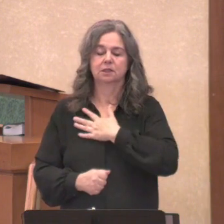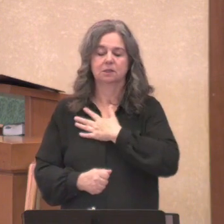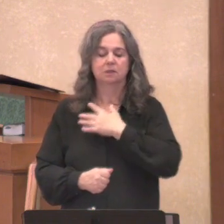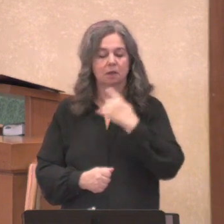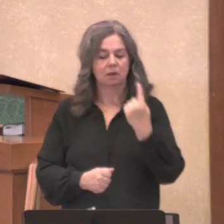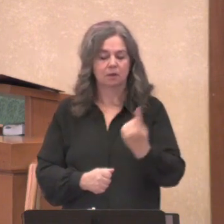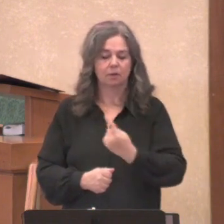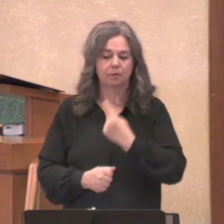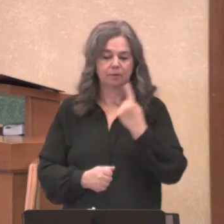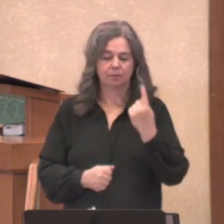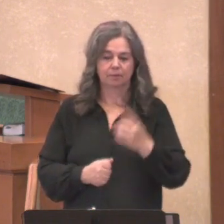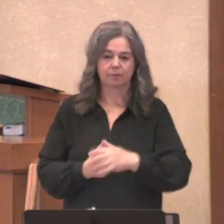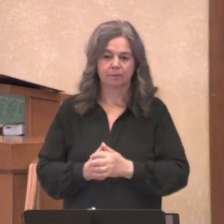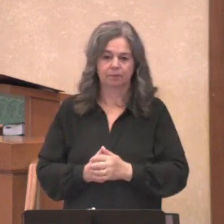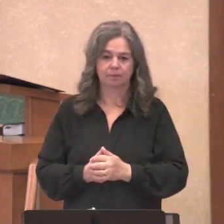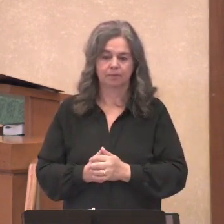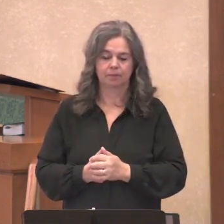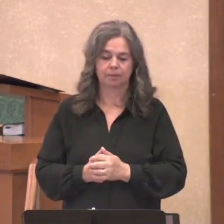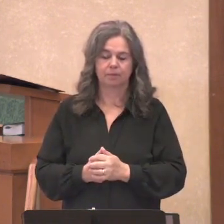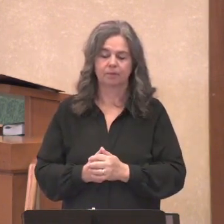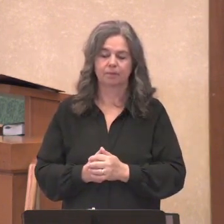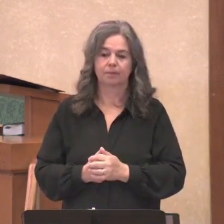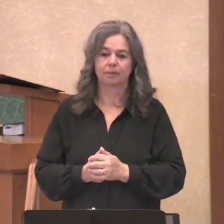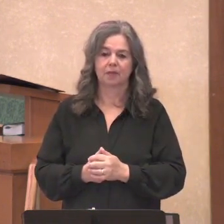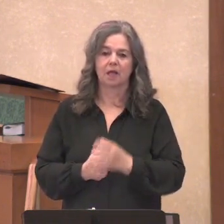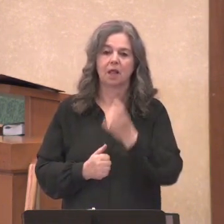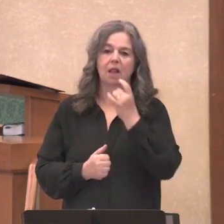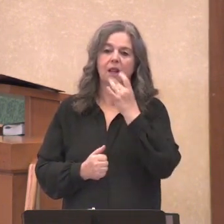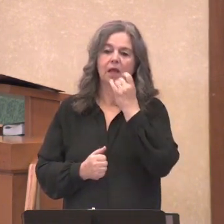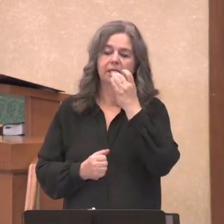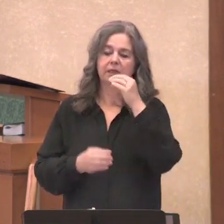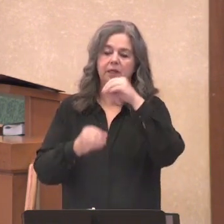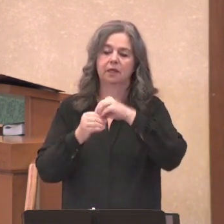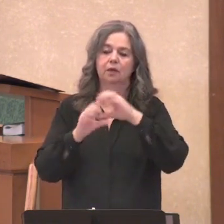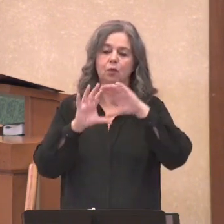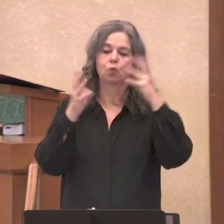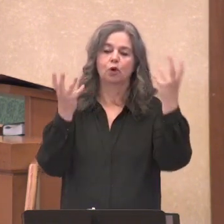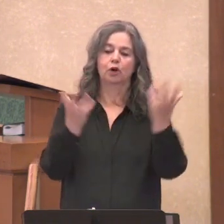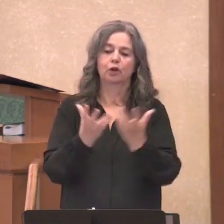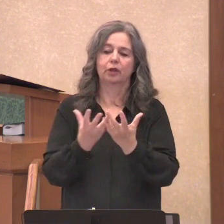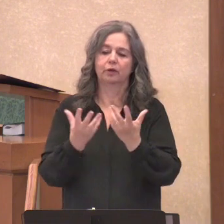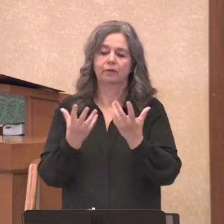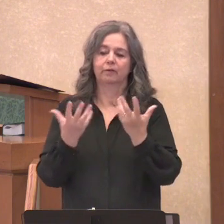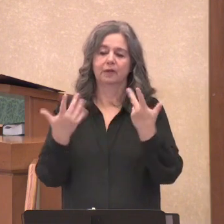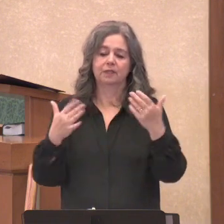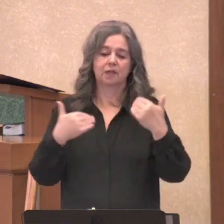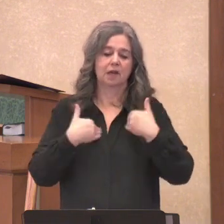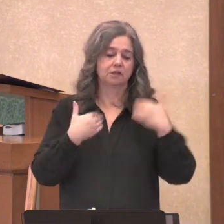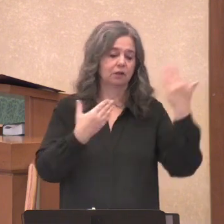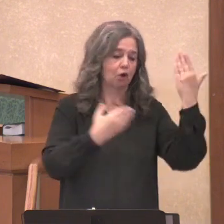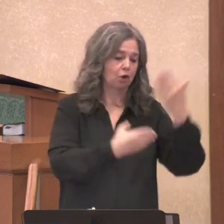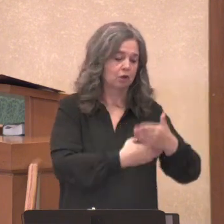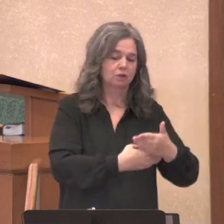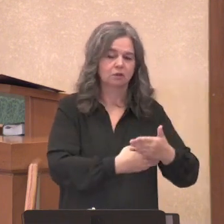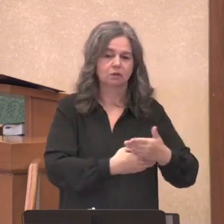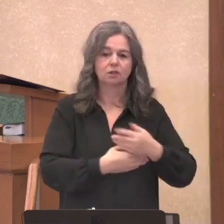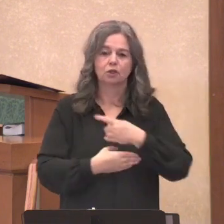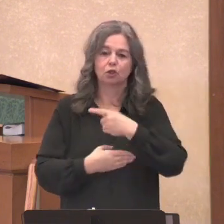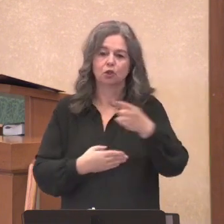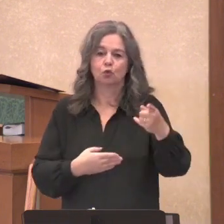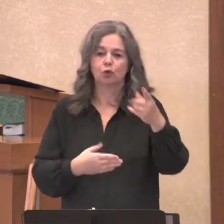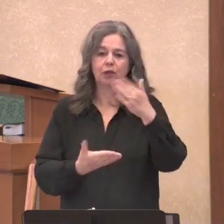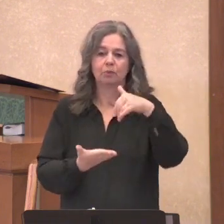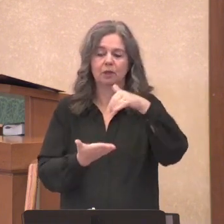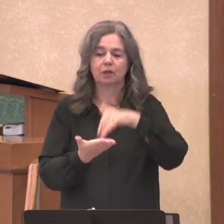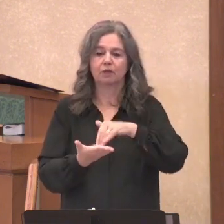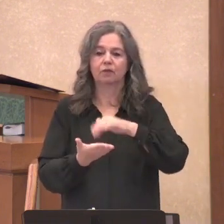be a light to a world where there is darkness that is abounding. May you in the midst of your